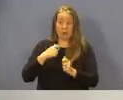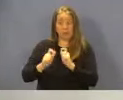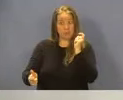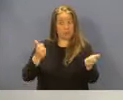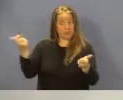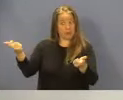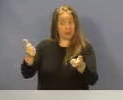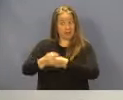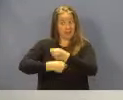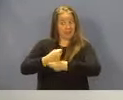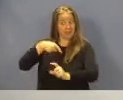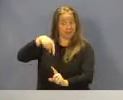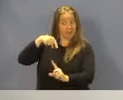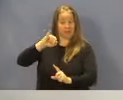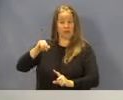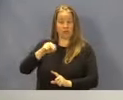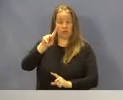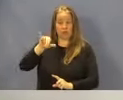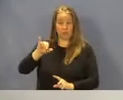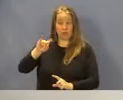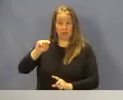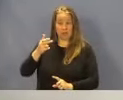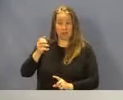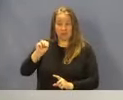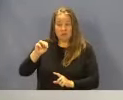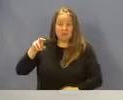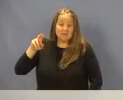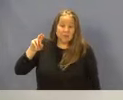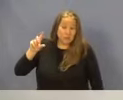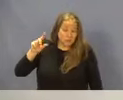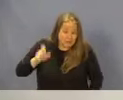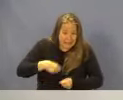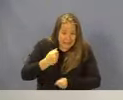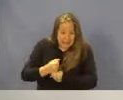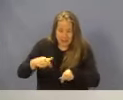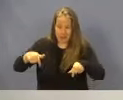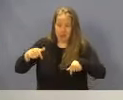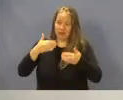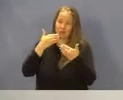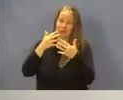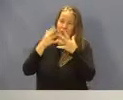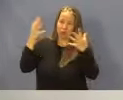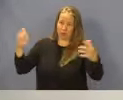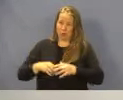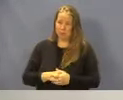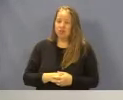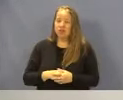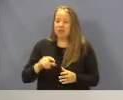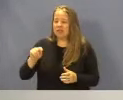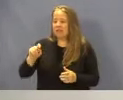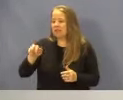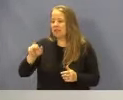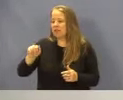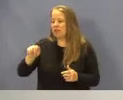numbers here, though, beginning with Judy Thompson, 20 years at HFRD. Thank you so much. Our friend Tara